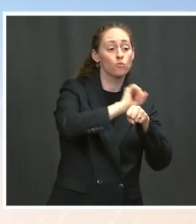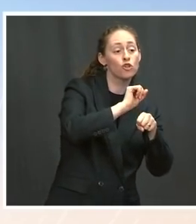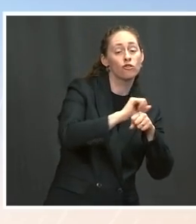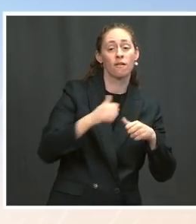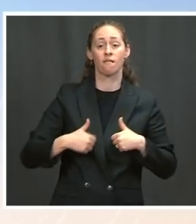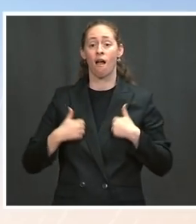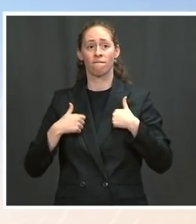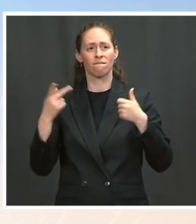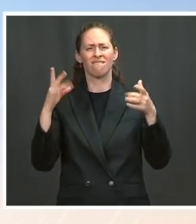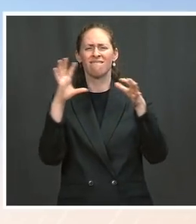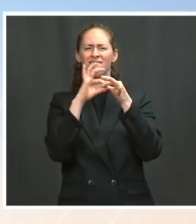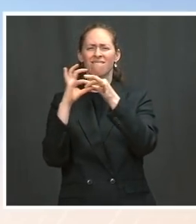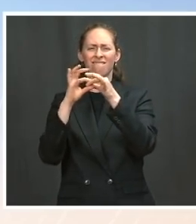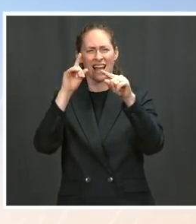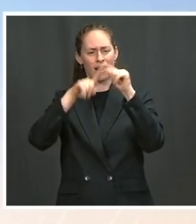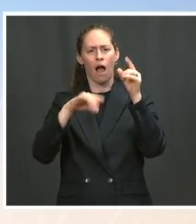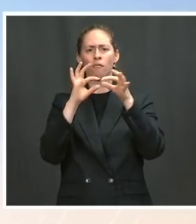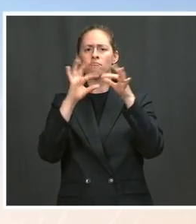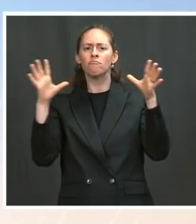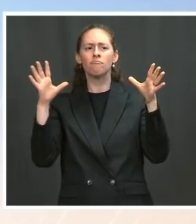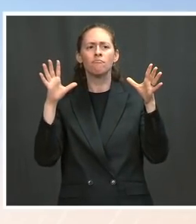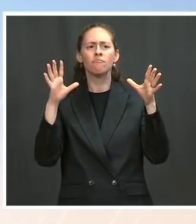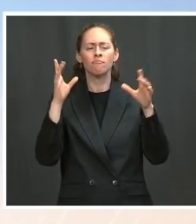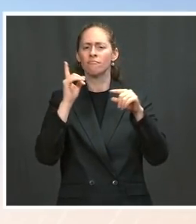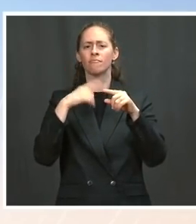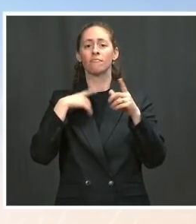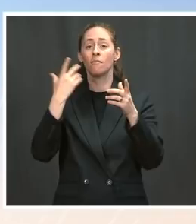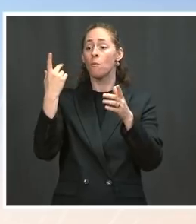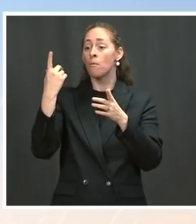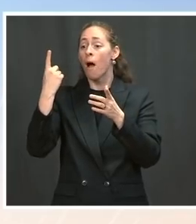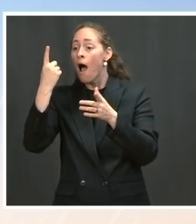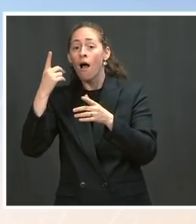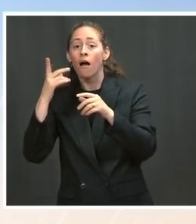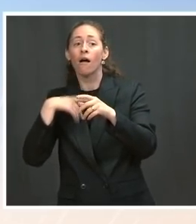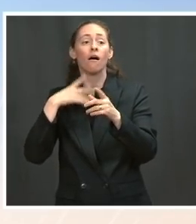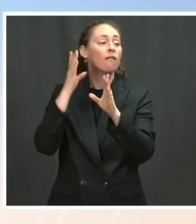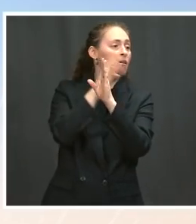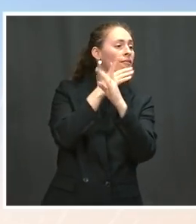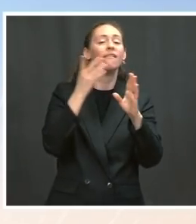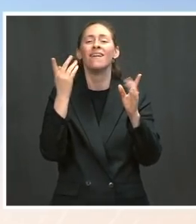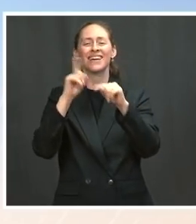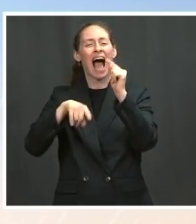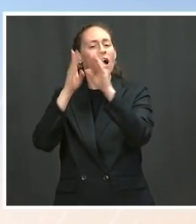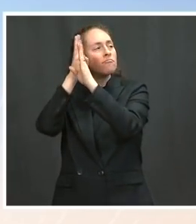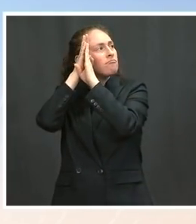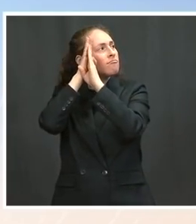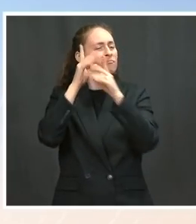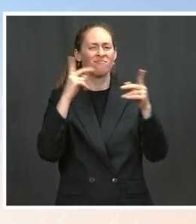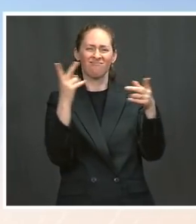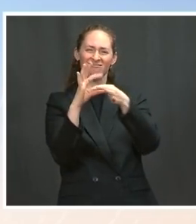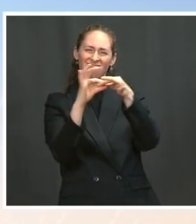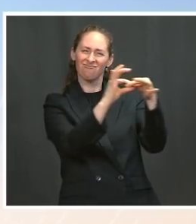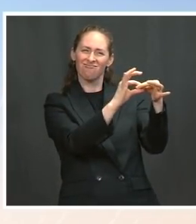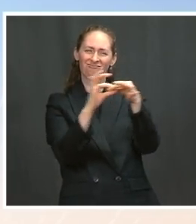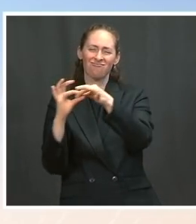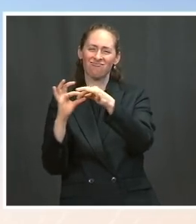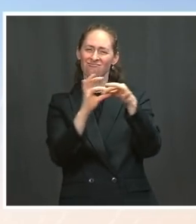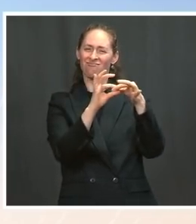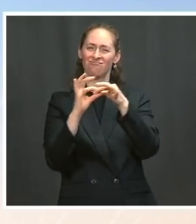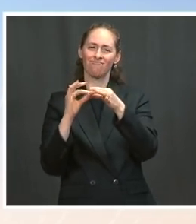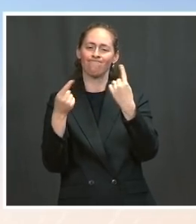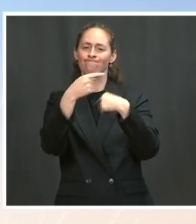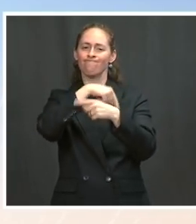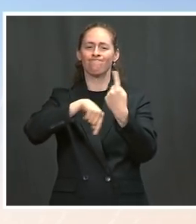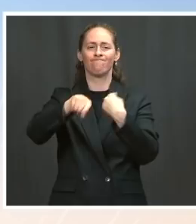so does the other. The pandemic has made this very clear. Between February and